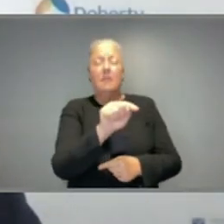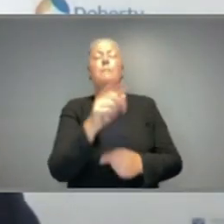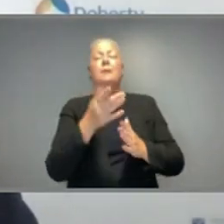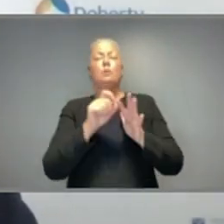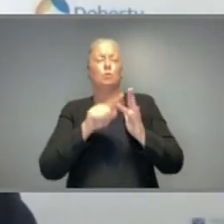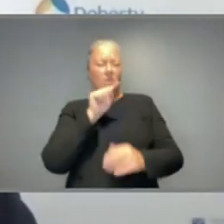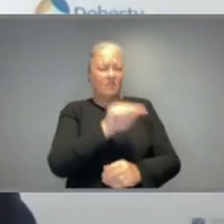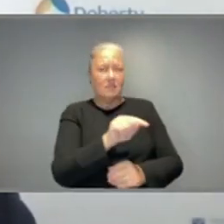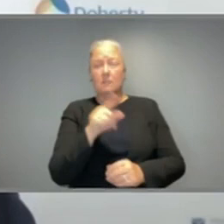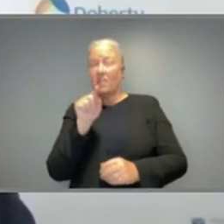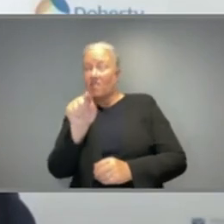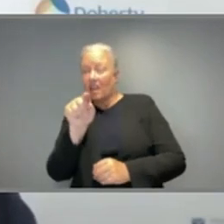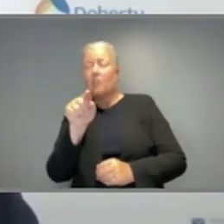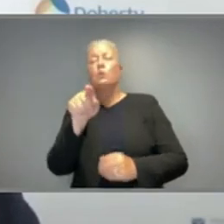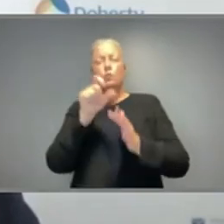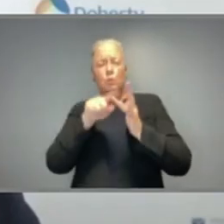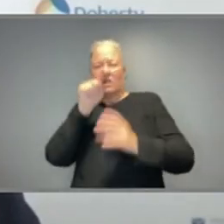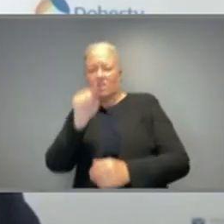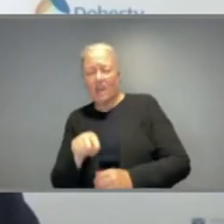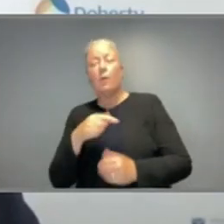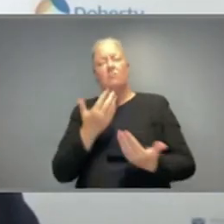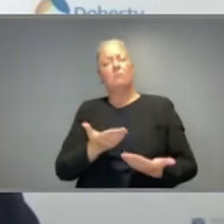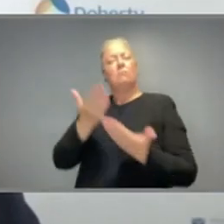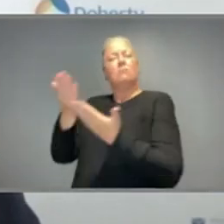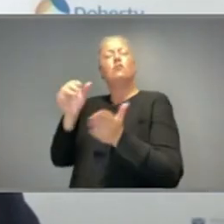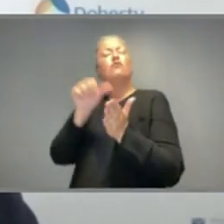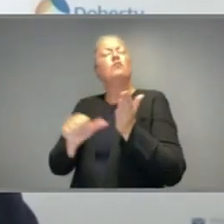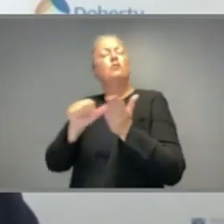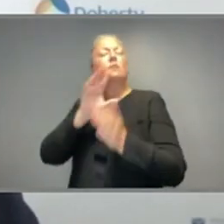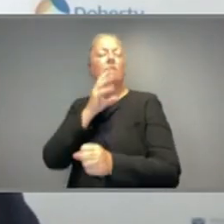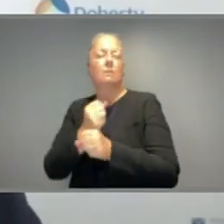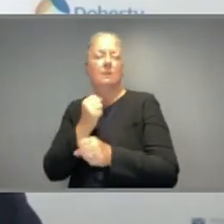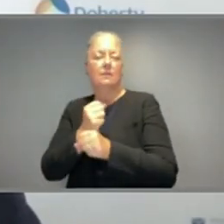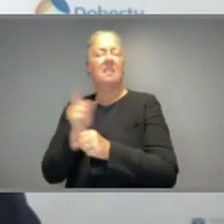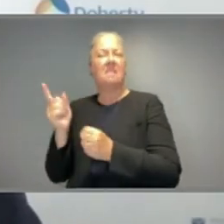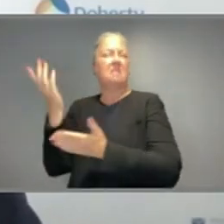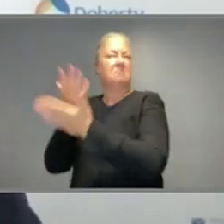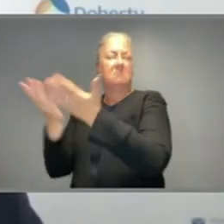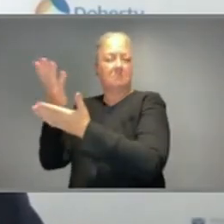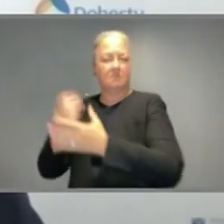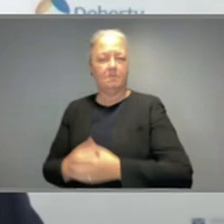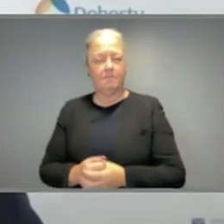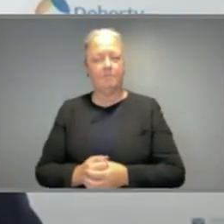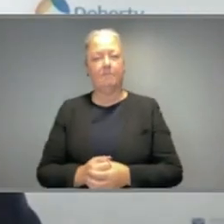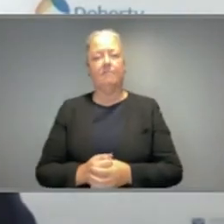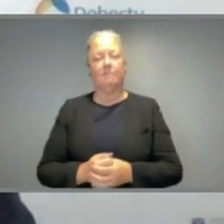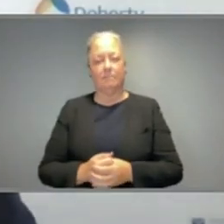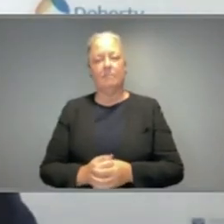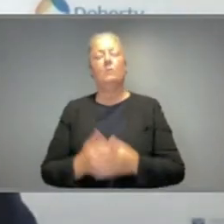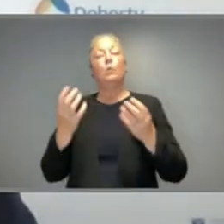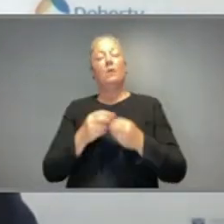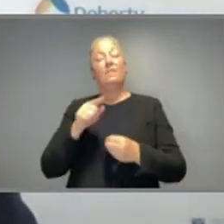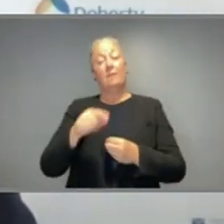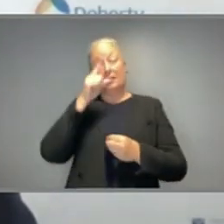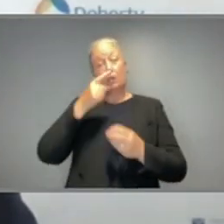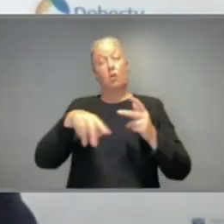Treasury and provide this advice. So starting from a very high R-naught or transmission potential I'm going to talk about